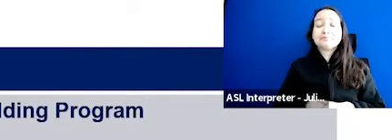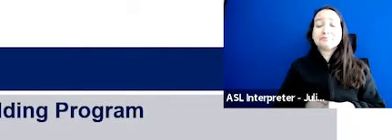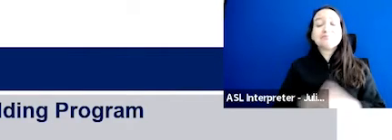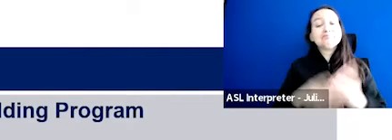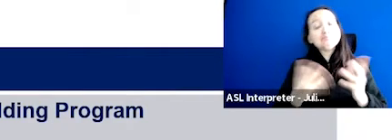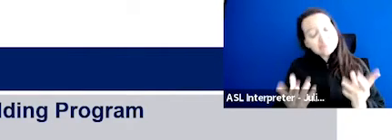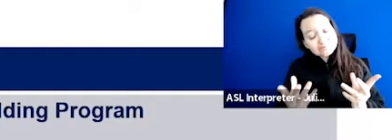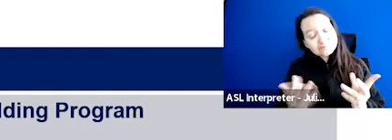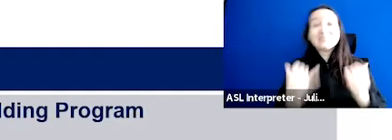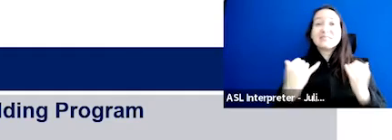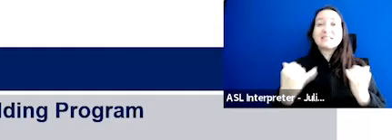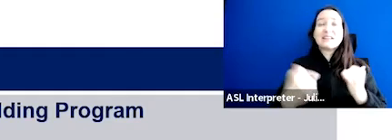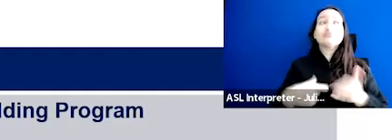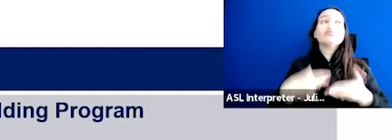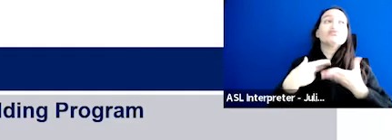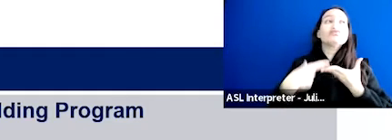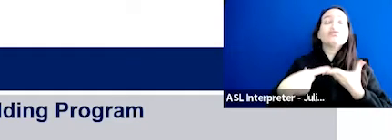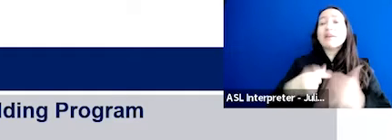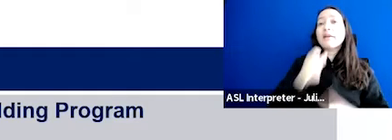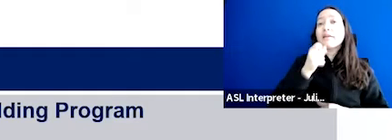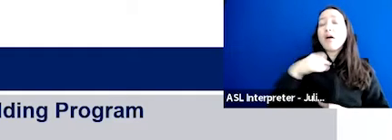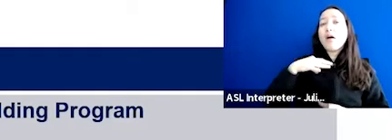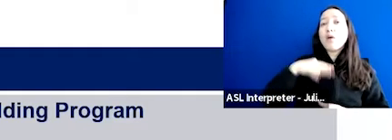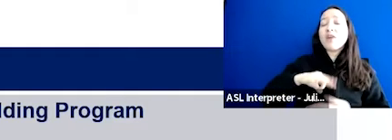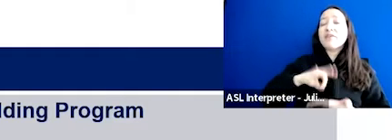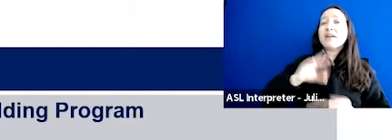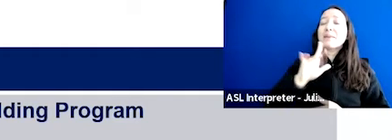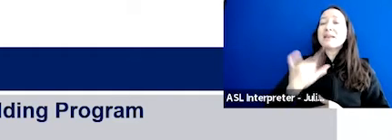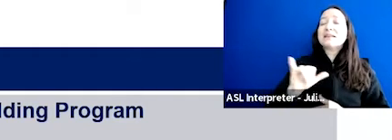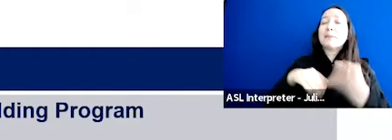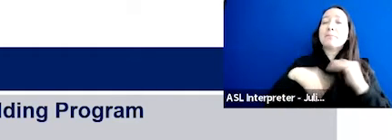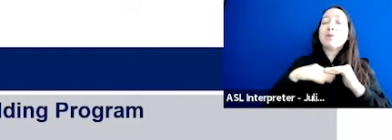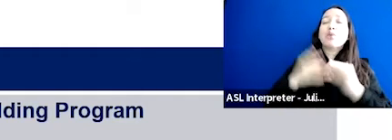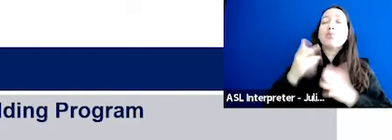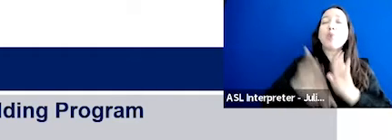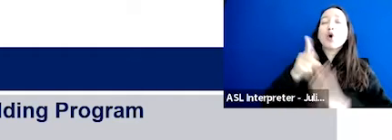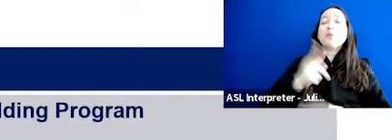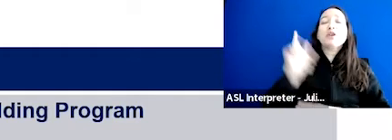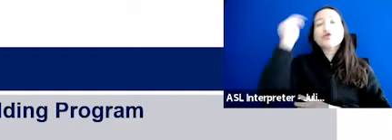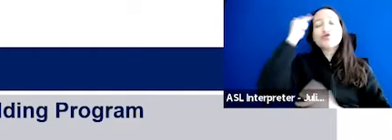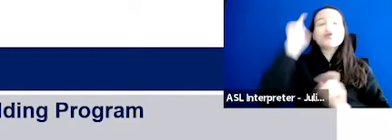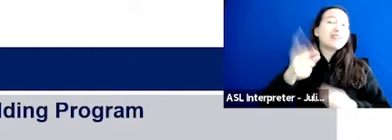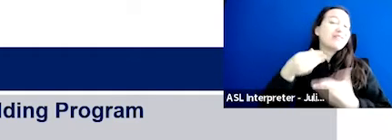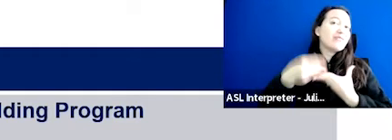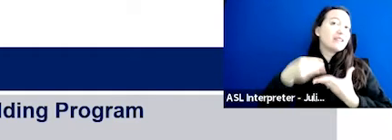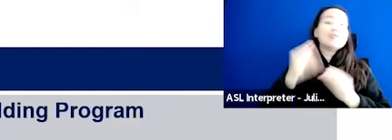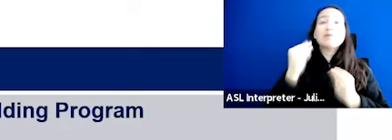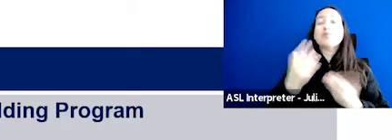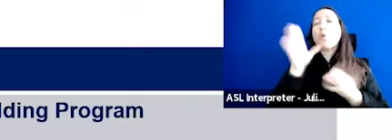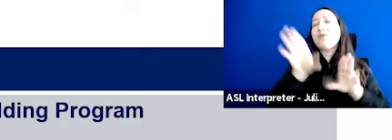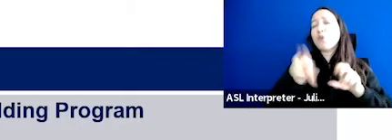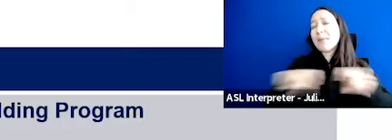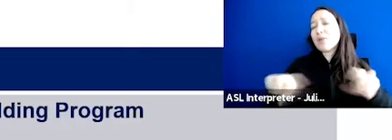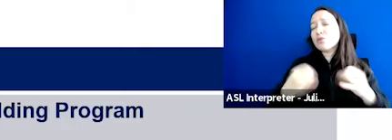But today we just talk a little bit about the nonprofit capacity building program, go into some grant funding info. We have an awesome panel today.